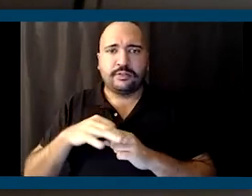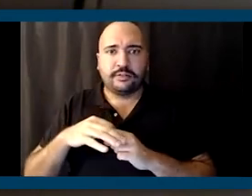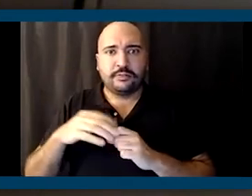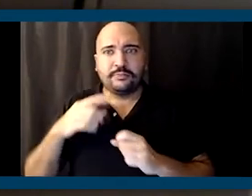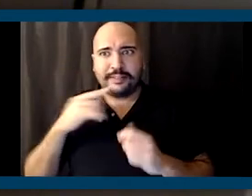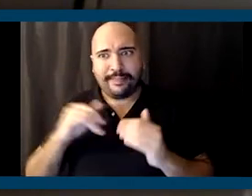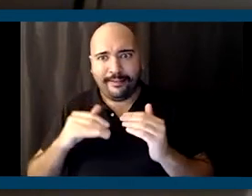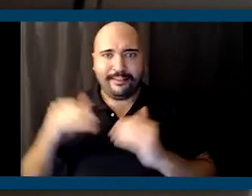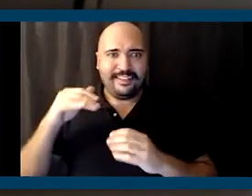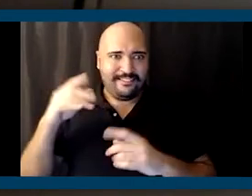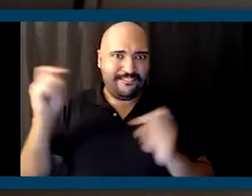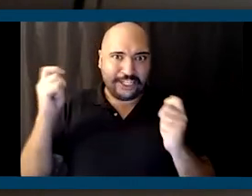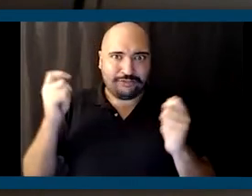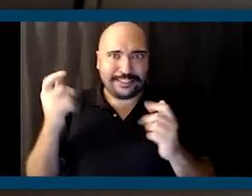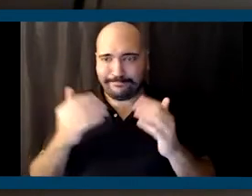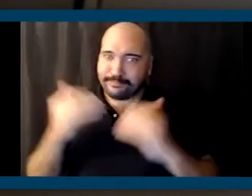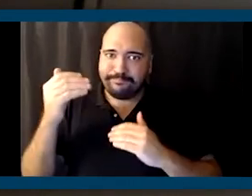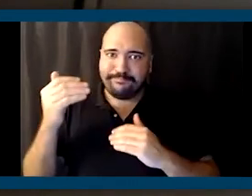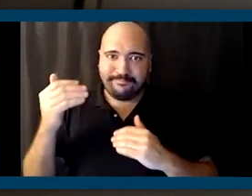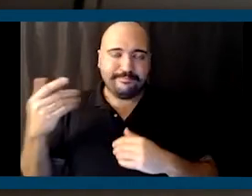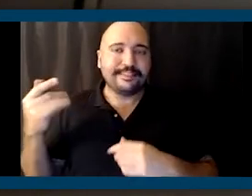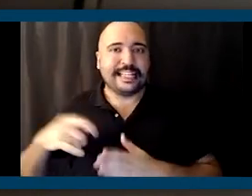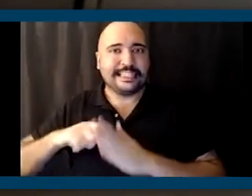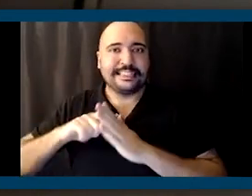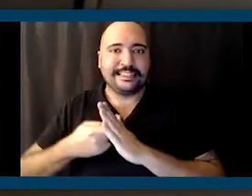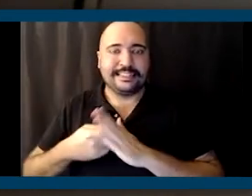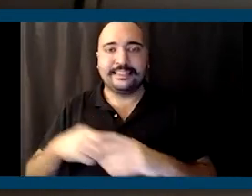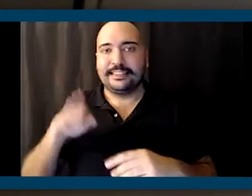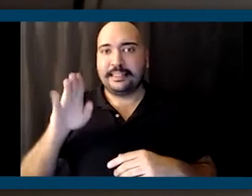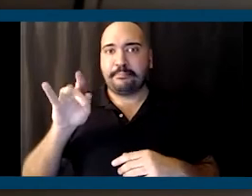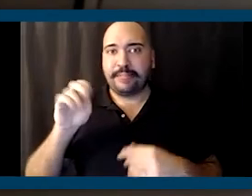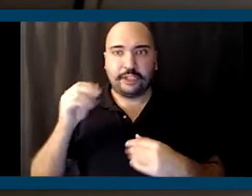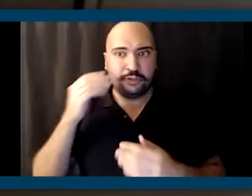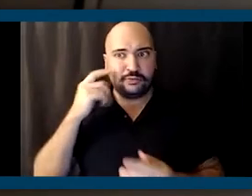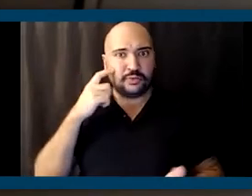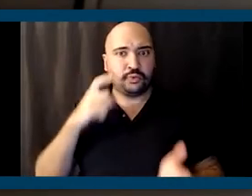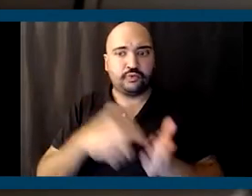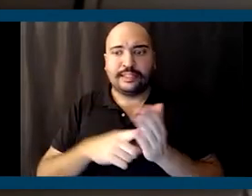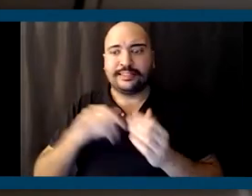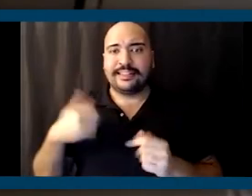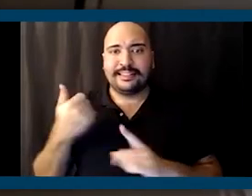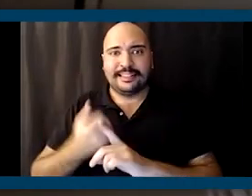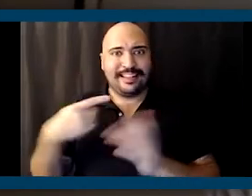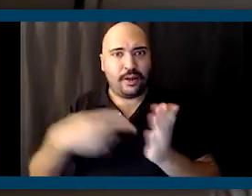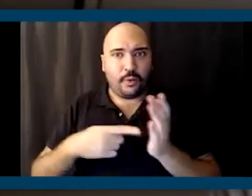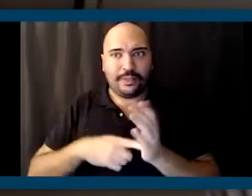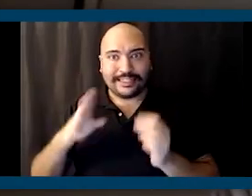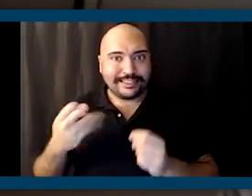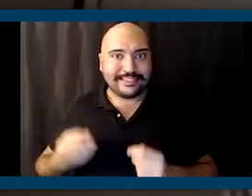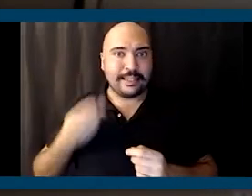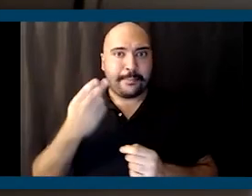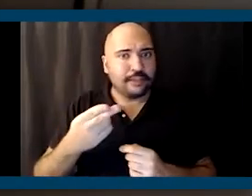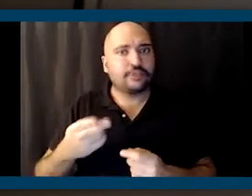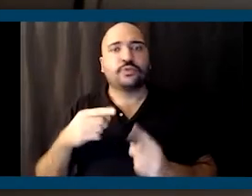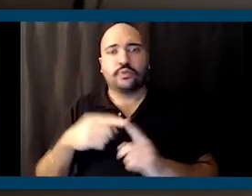margin of victory is key. I think that Biden knew that he owed his nomination in large part